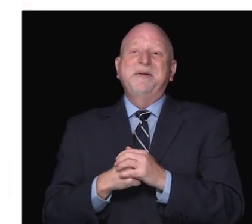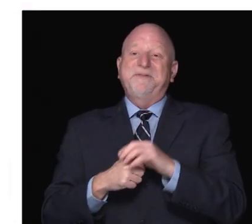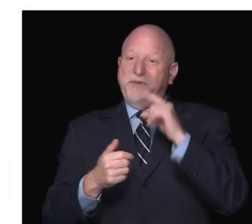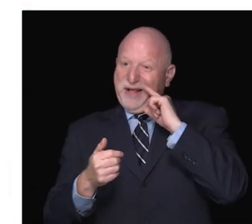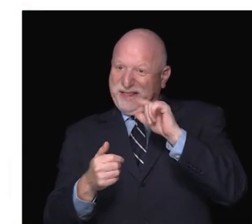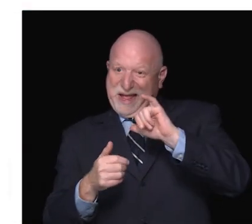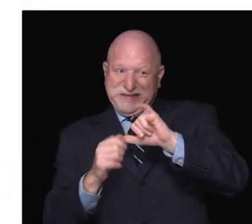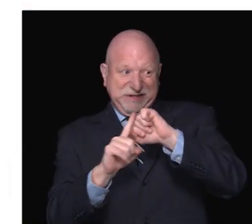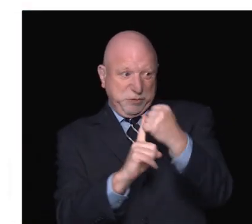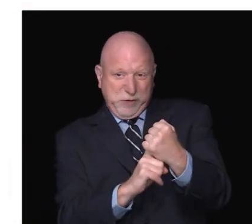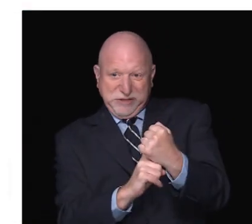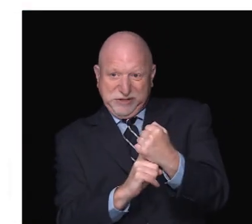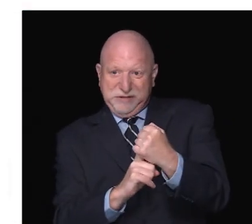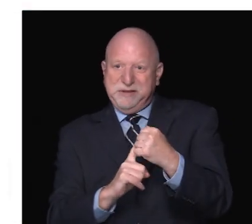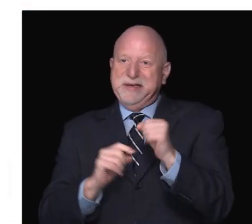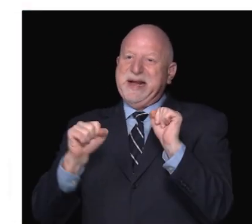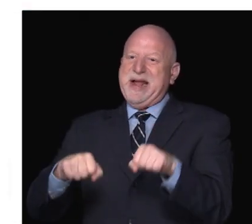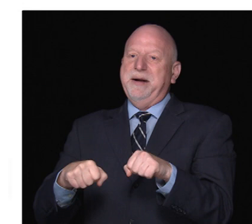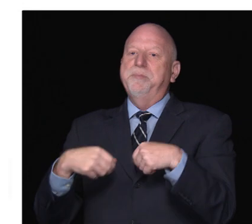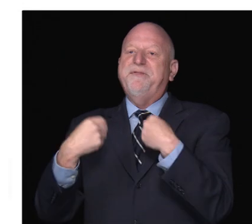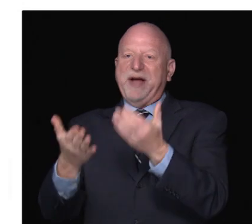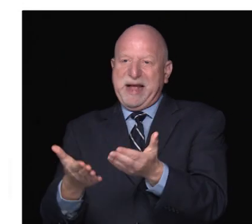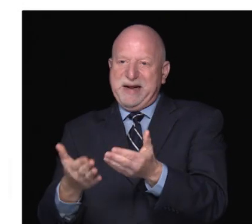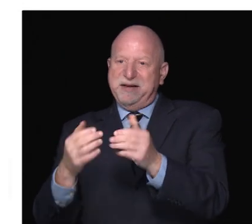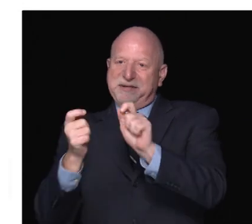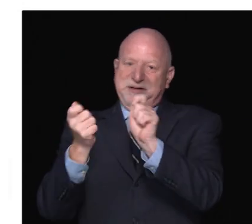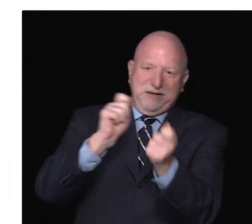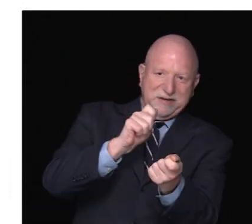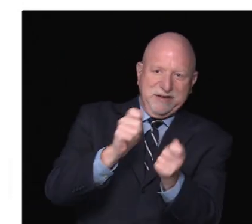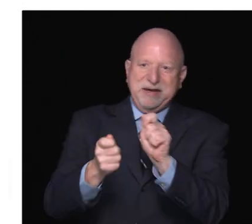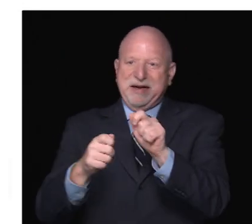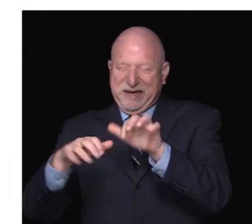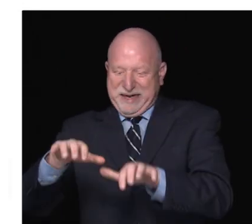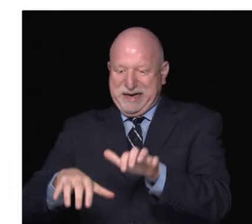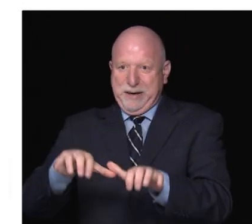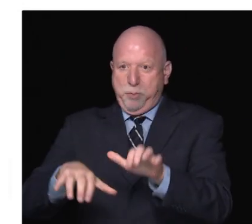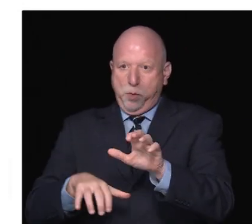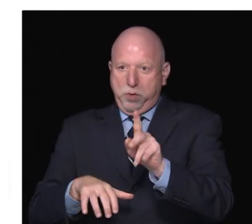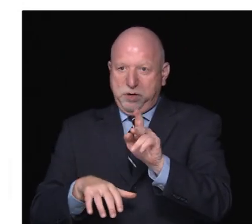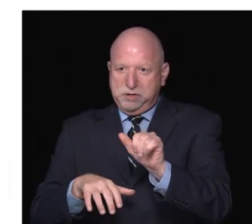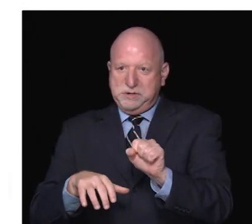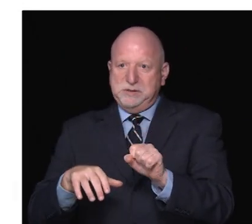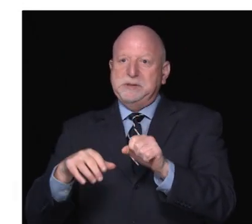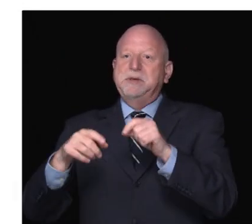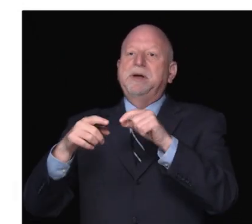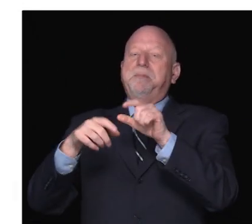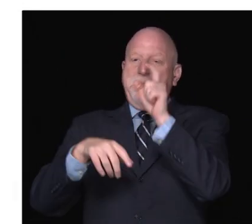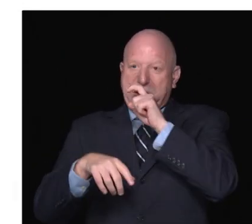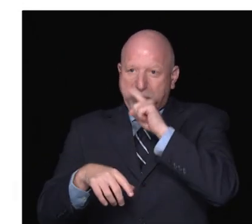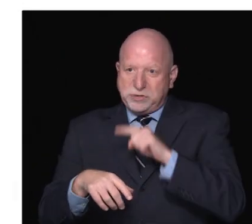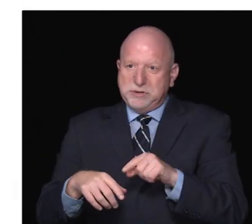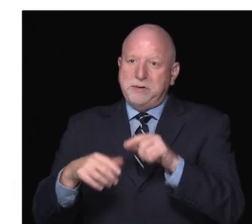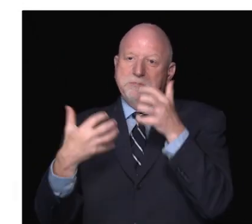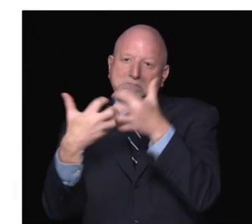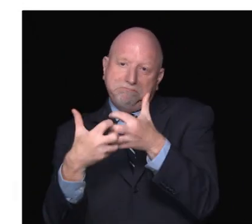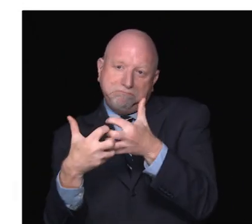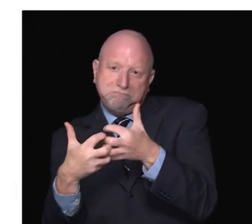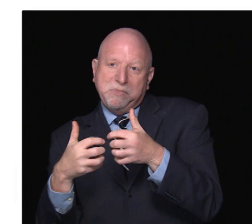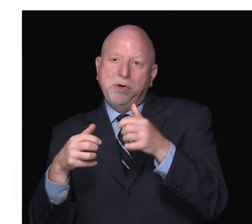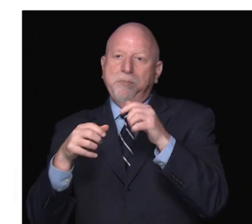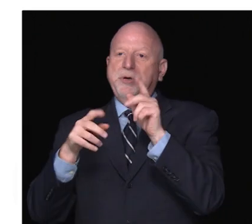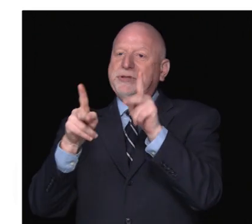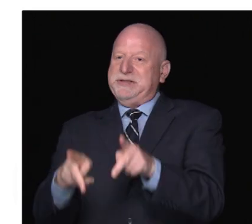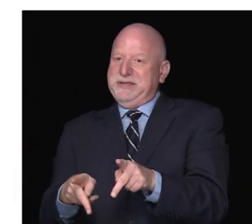In these instances, an adjustable or angled ergonomic keyboard and finger trackball or vertical mouse may be useful,